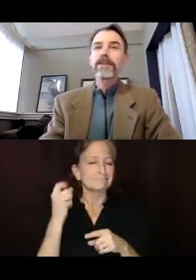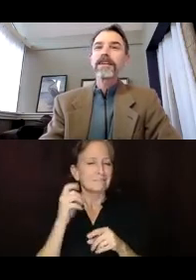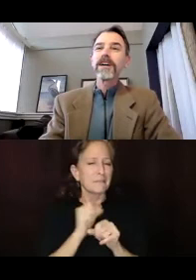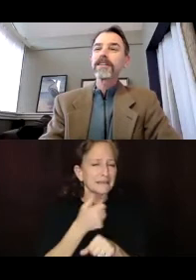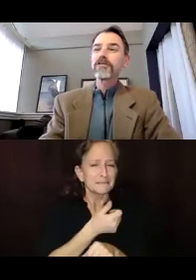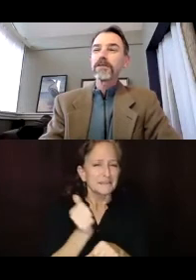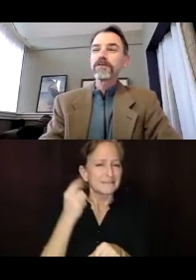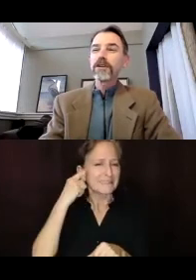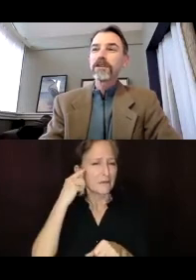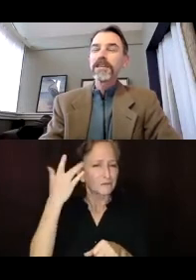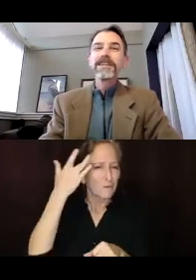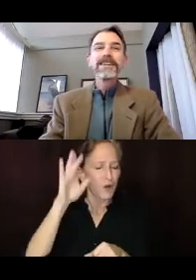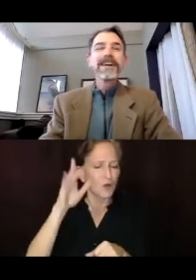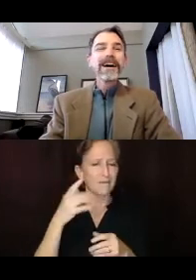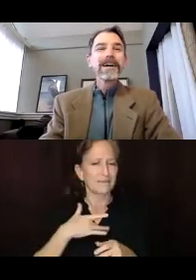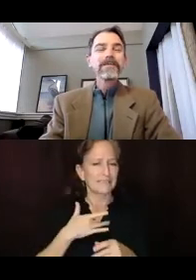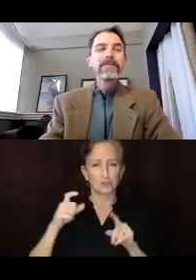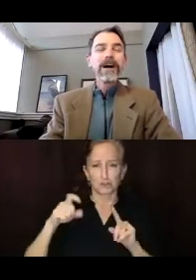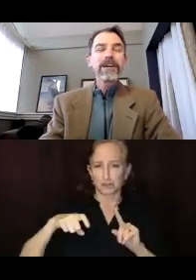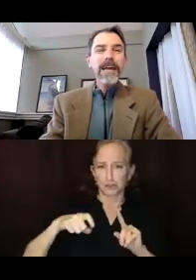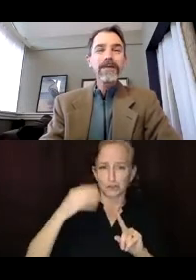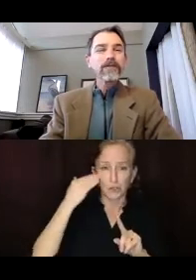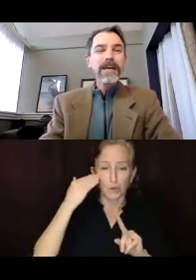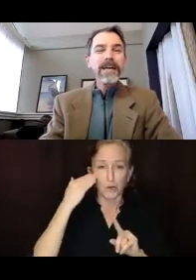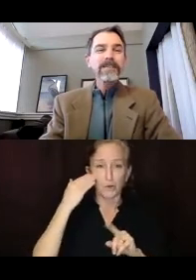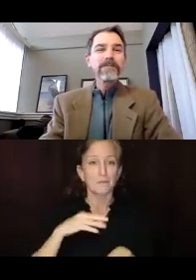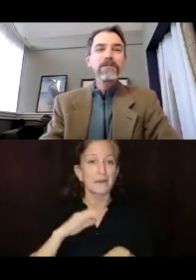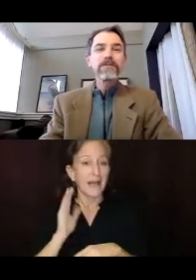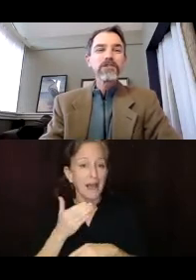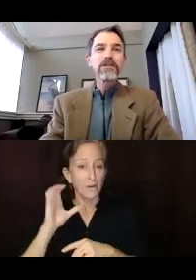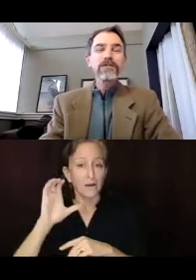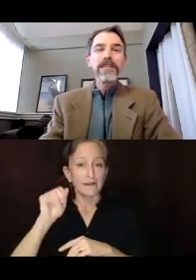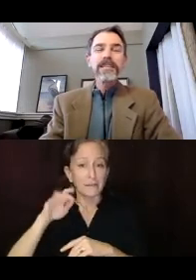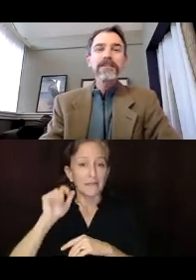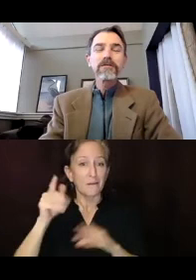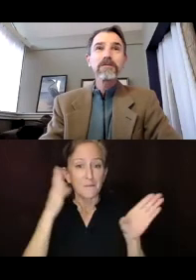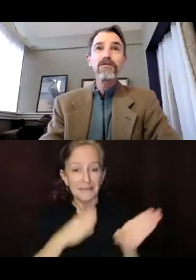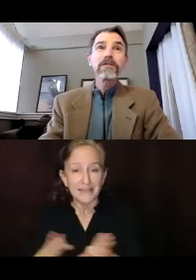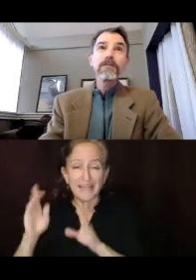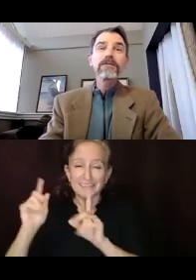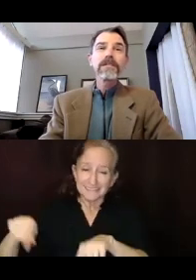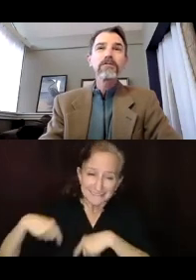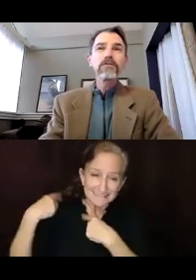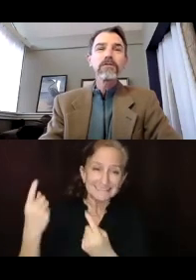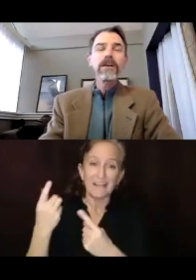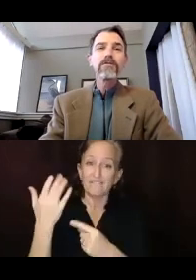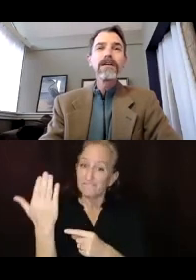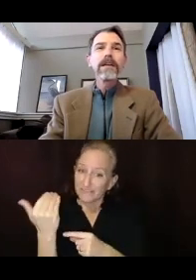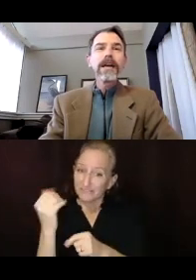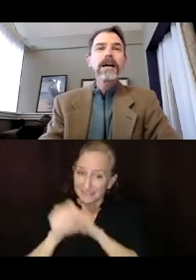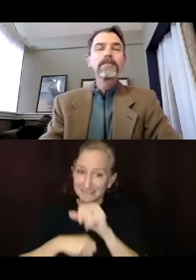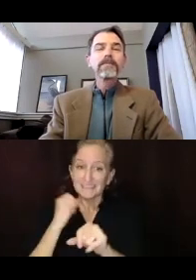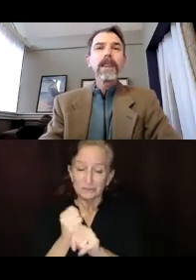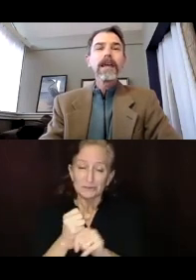just because they thought they should be informed of it. But our capital plan is something we've been doing for 10 years, for 15 years or so.